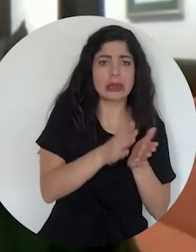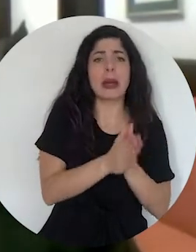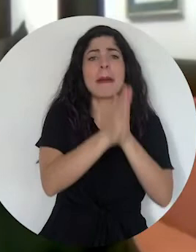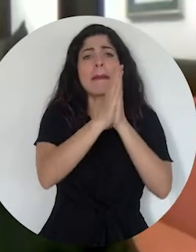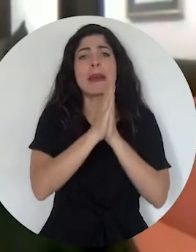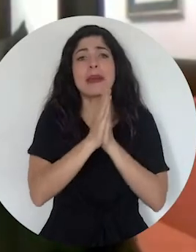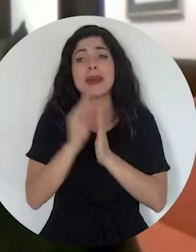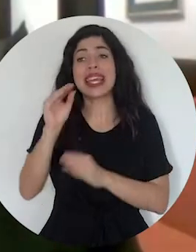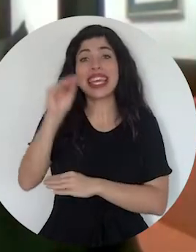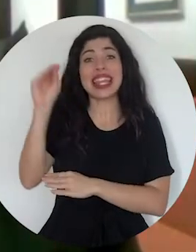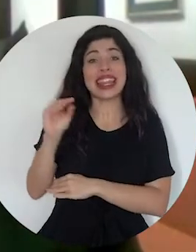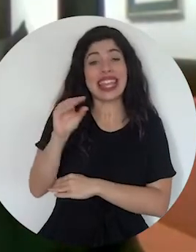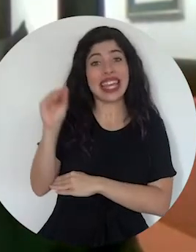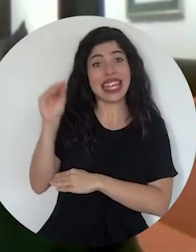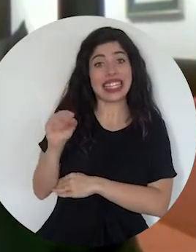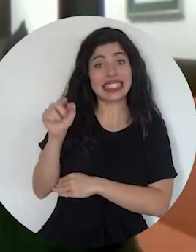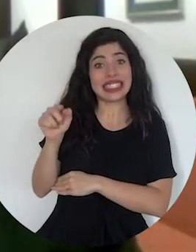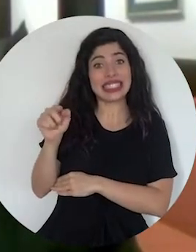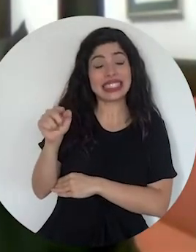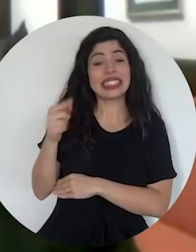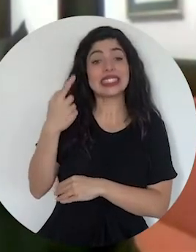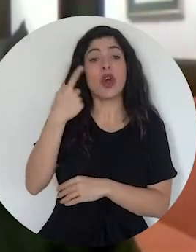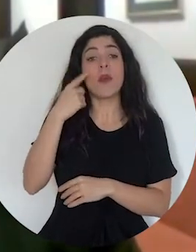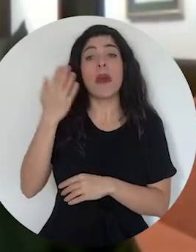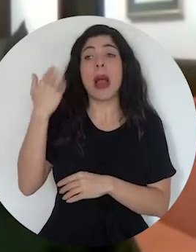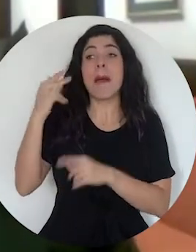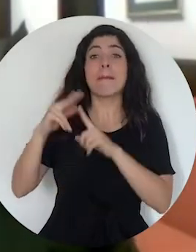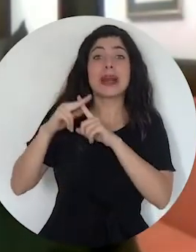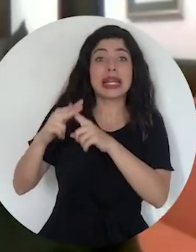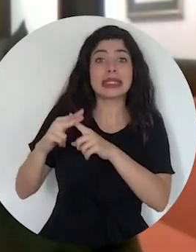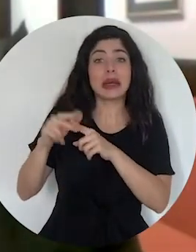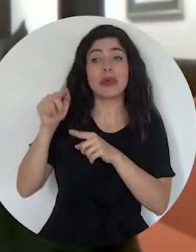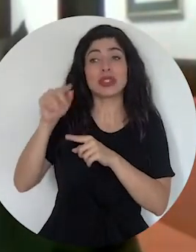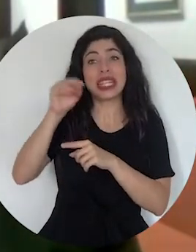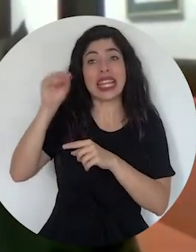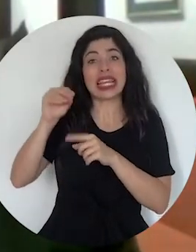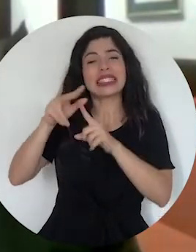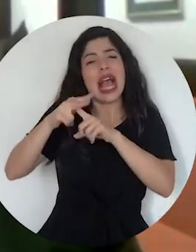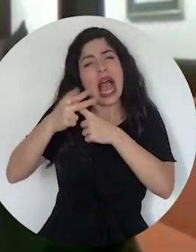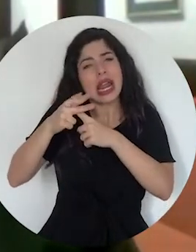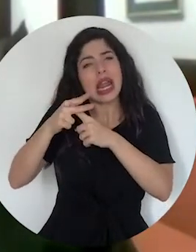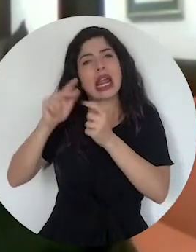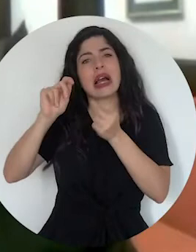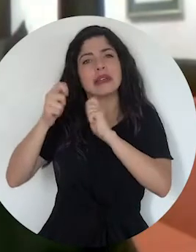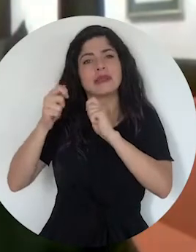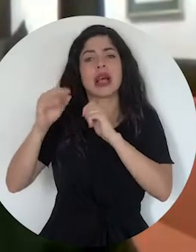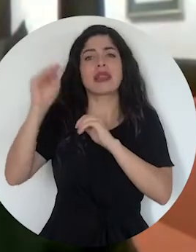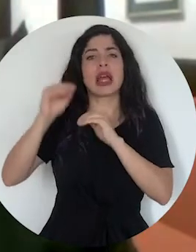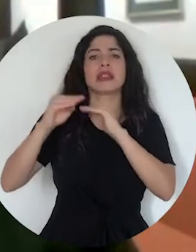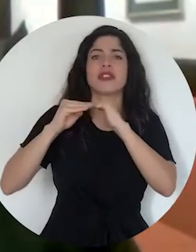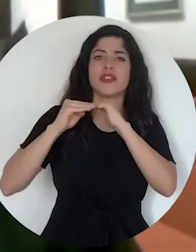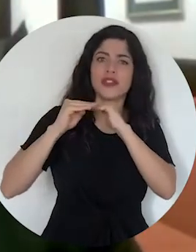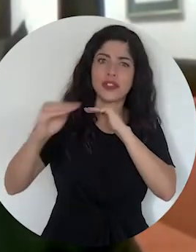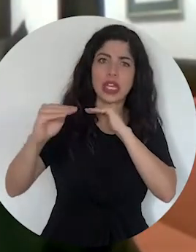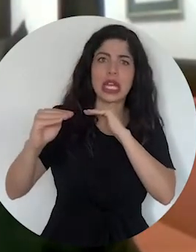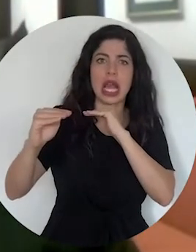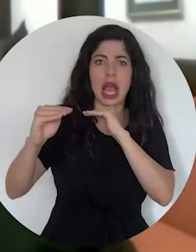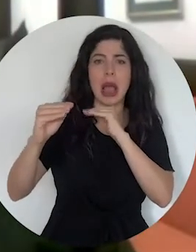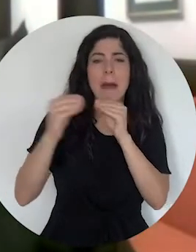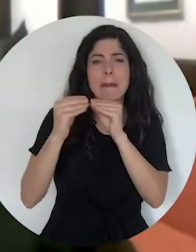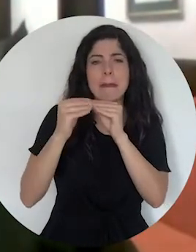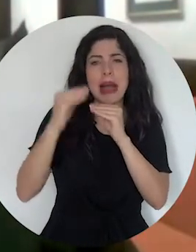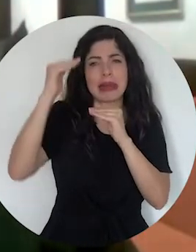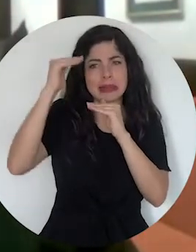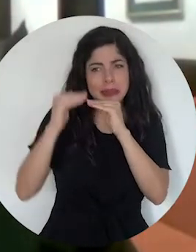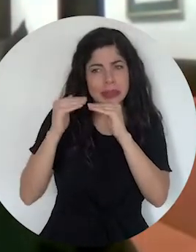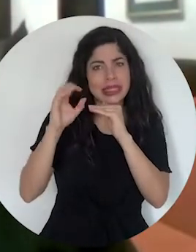asked for interest rates in prevailing loans to be fixed rates at current rates, which